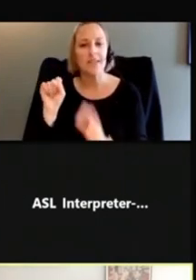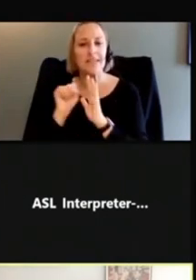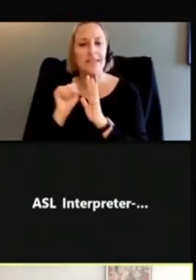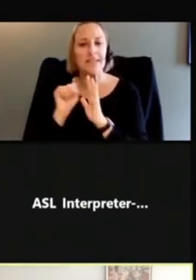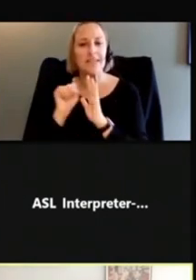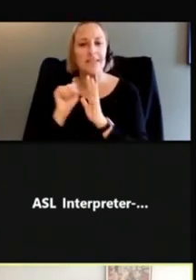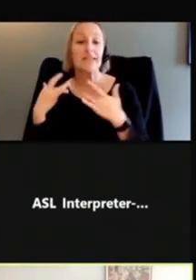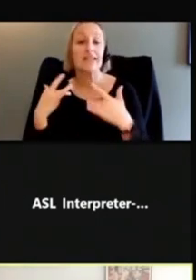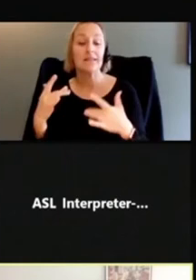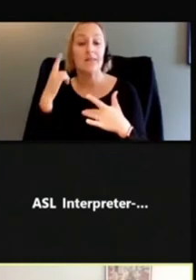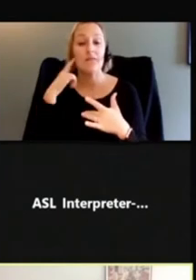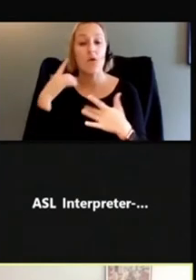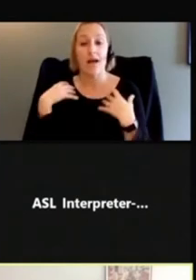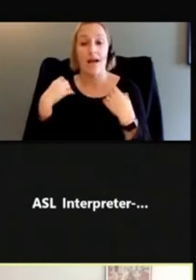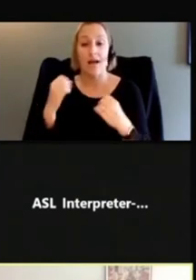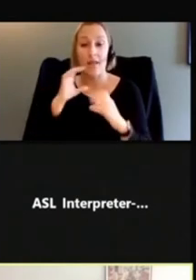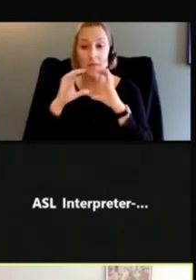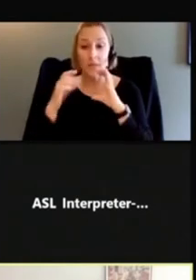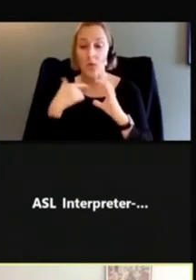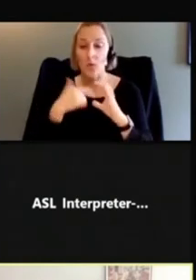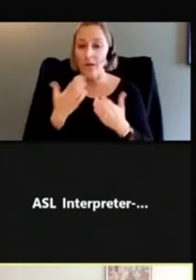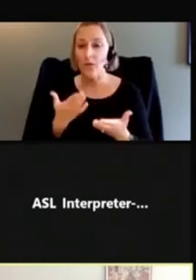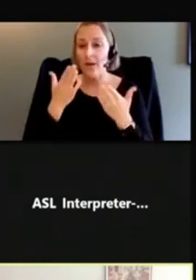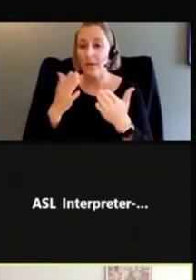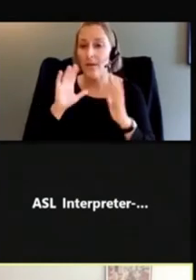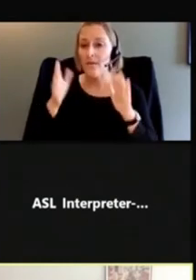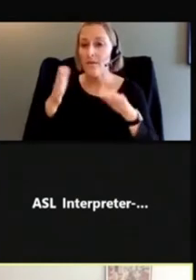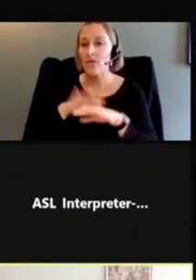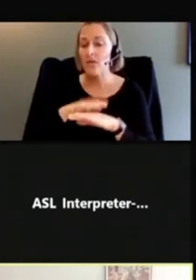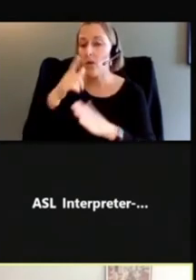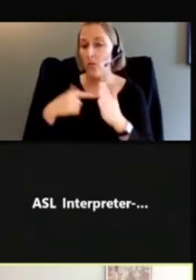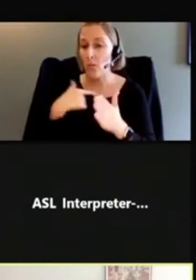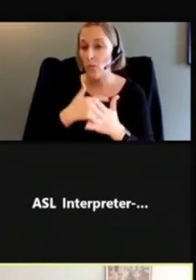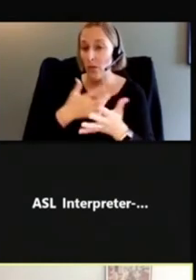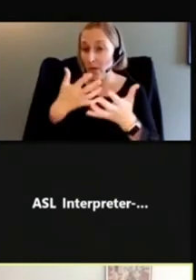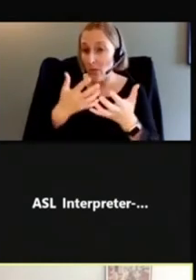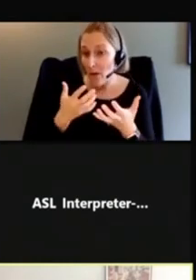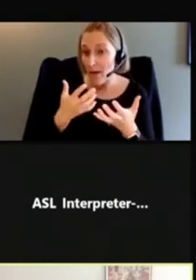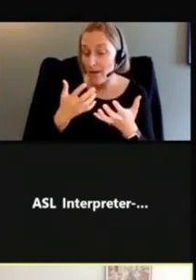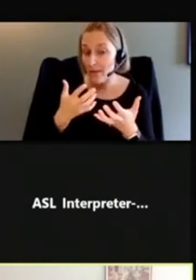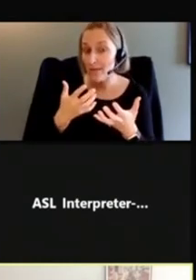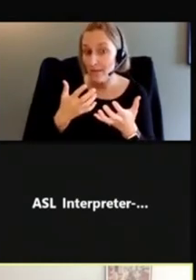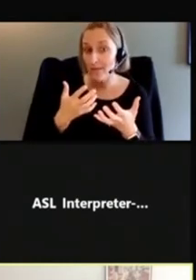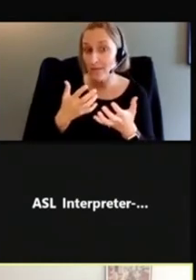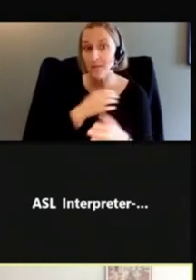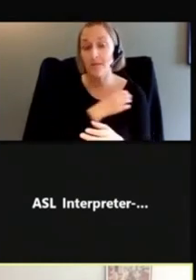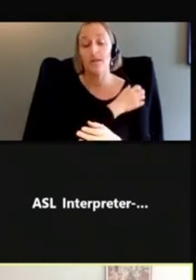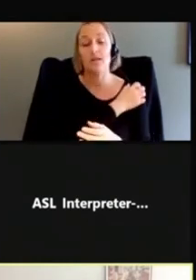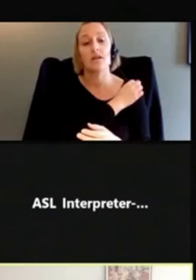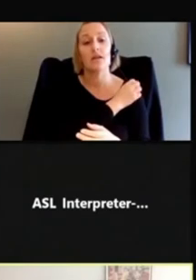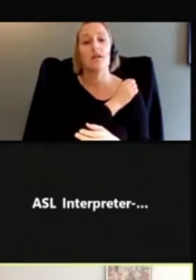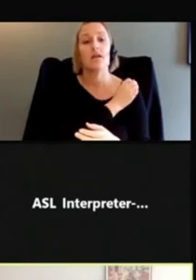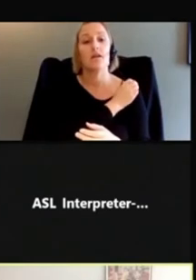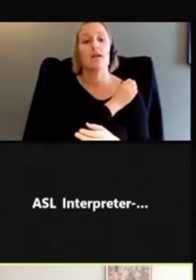in health communication, we recommend focusing on what we want the viewer, the user to do. But there are times that you, you have to say